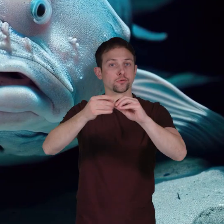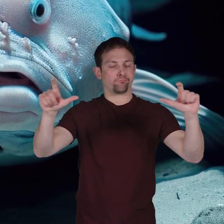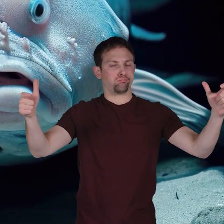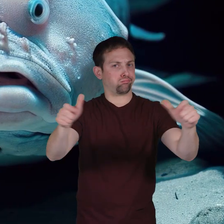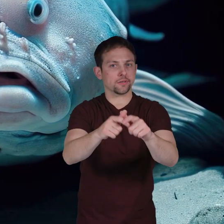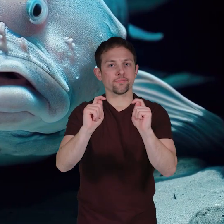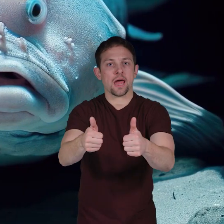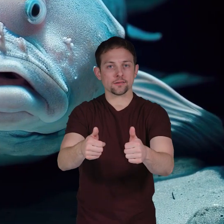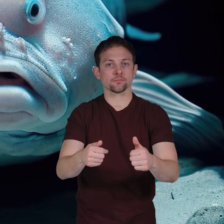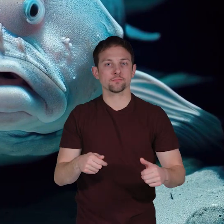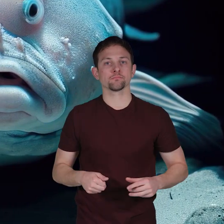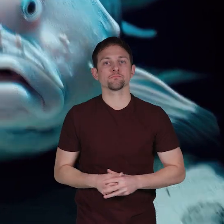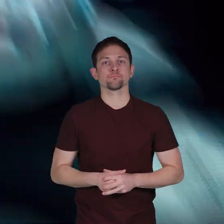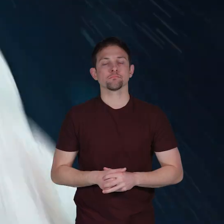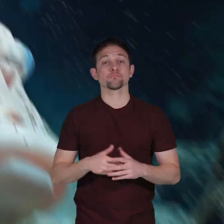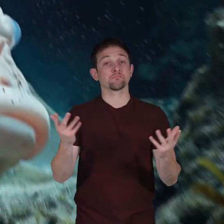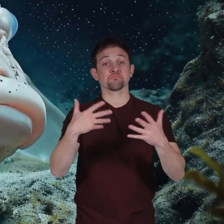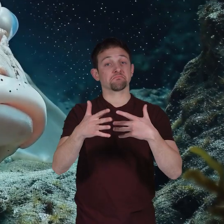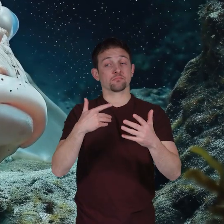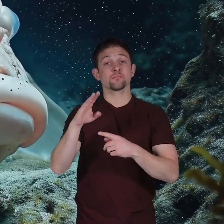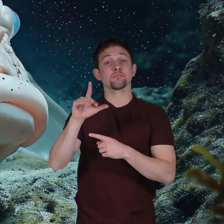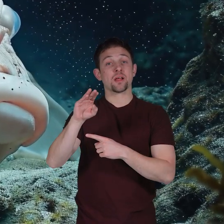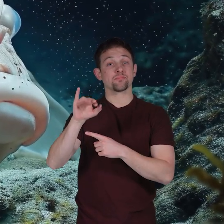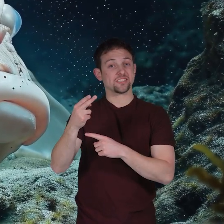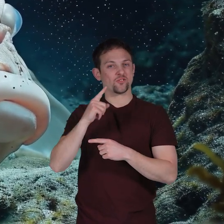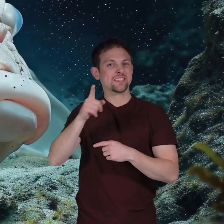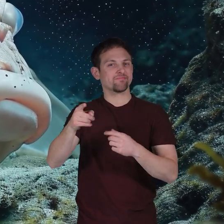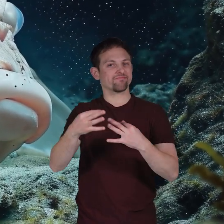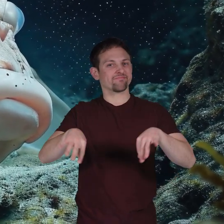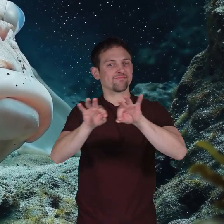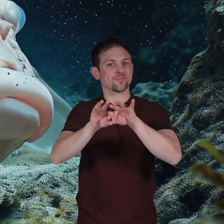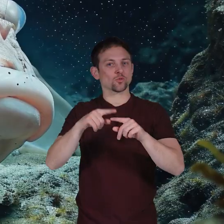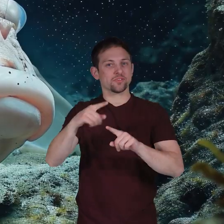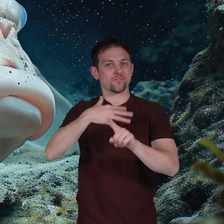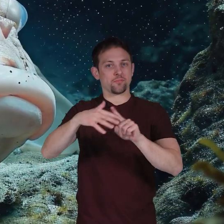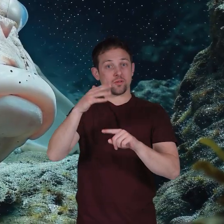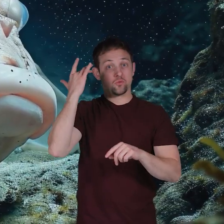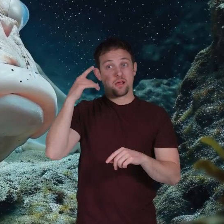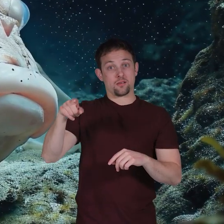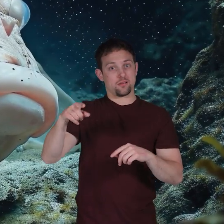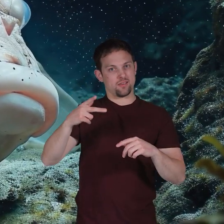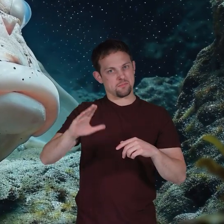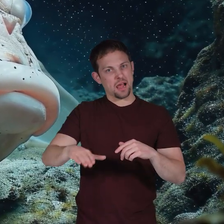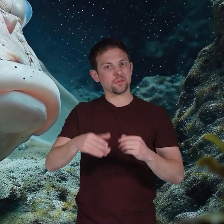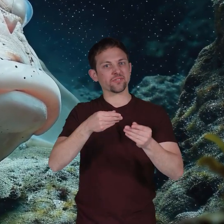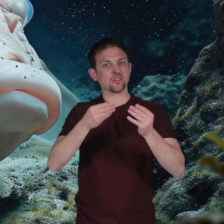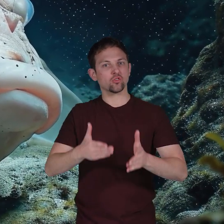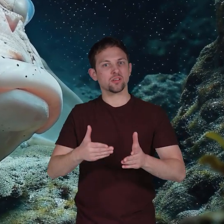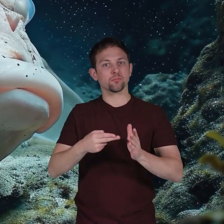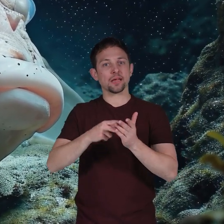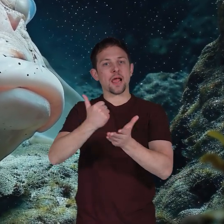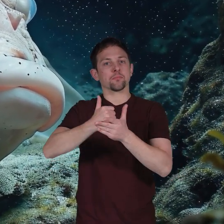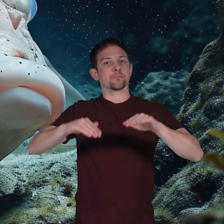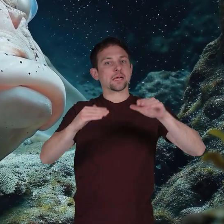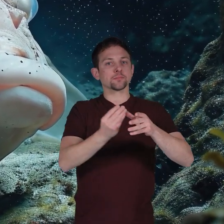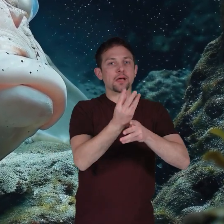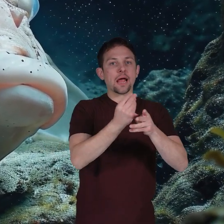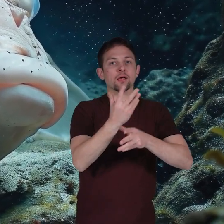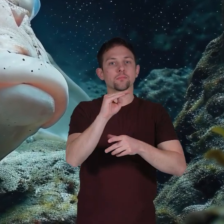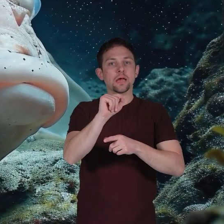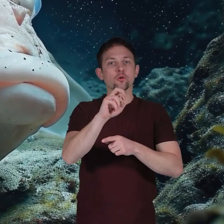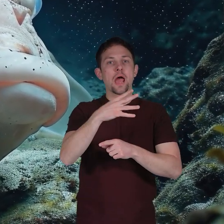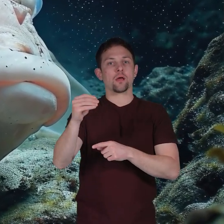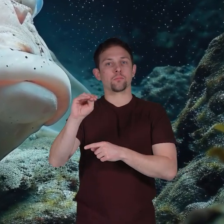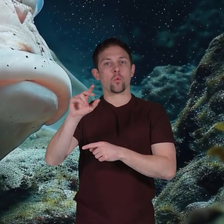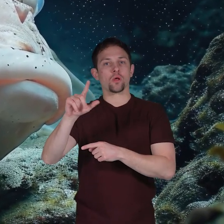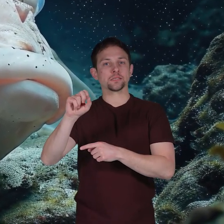population to decline quickly nevertheless blobfish are essential because they are a bottom feeder and help balance the